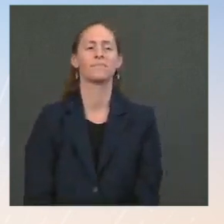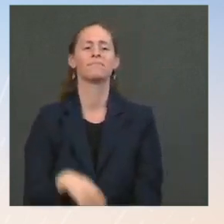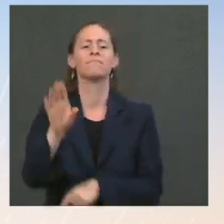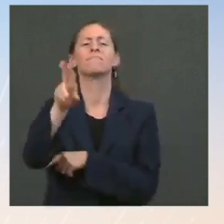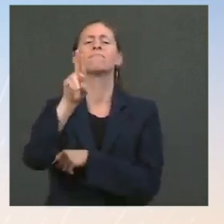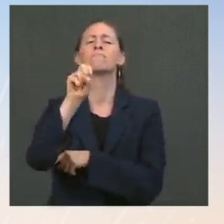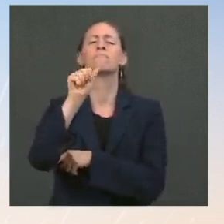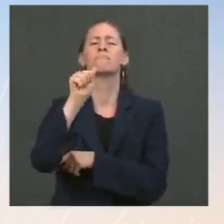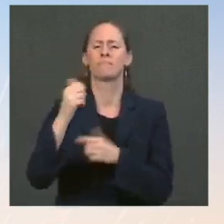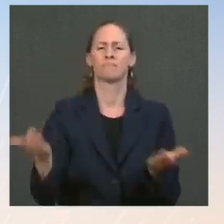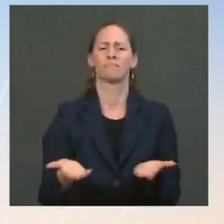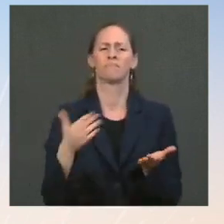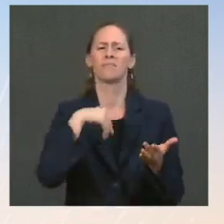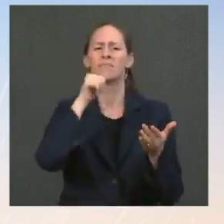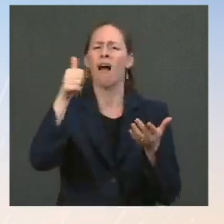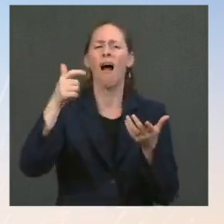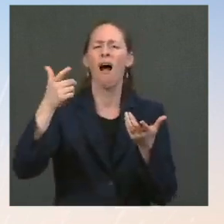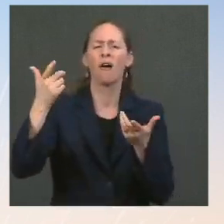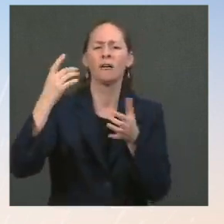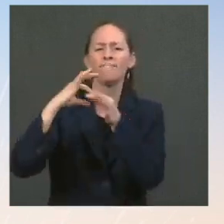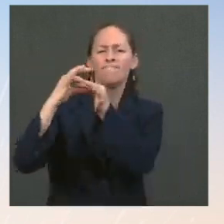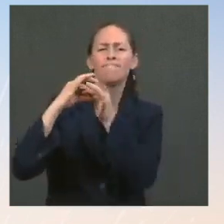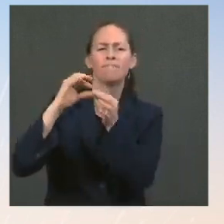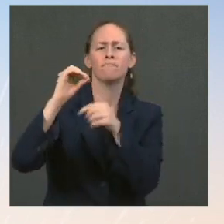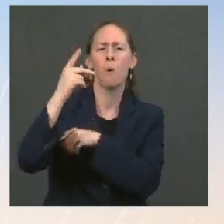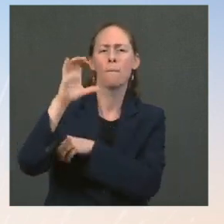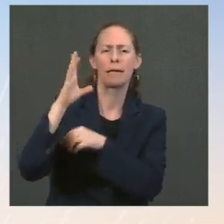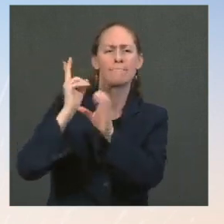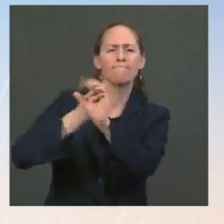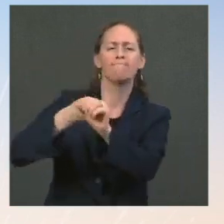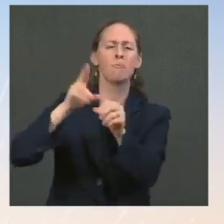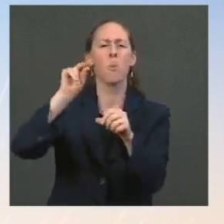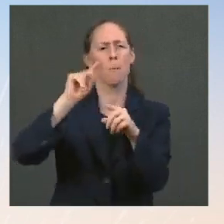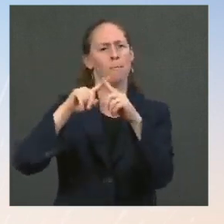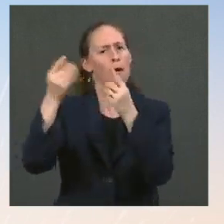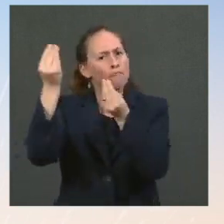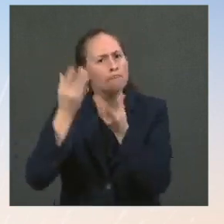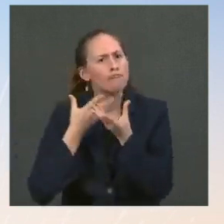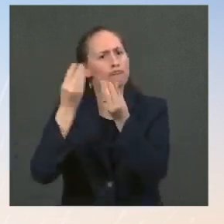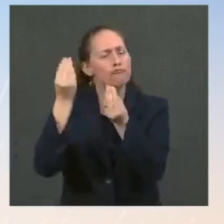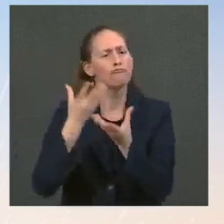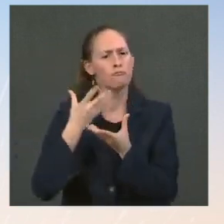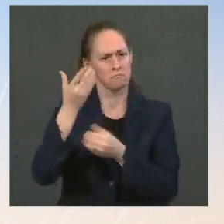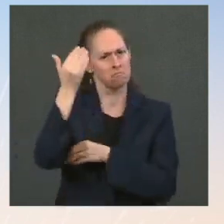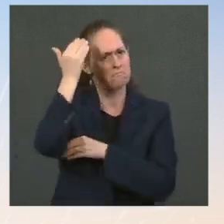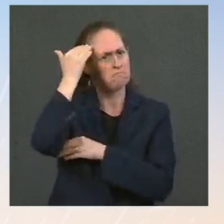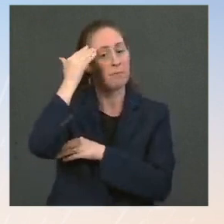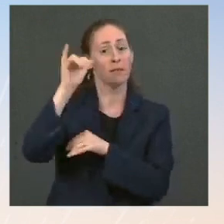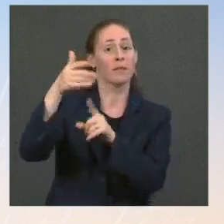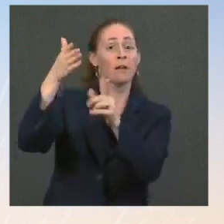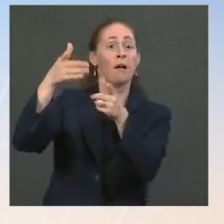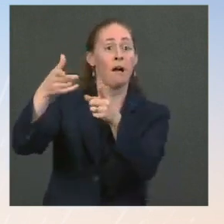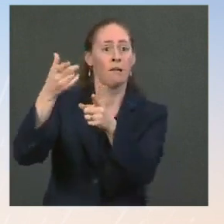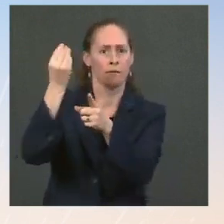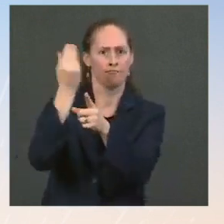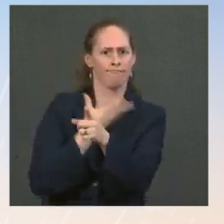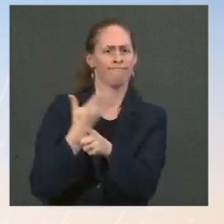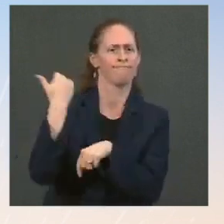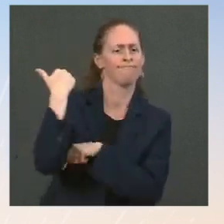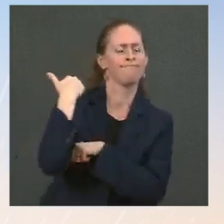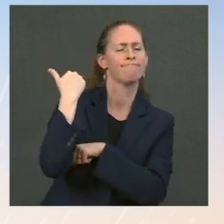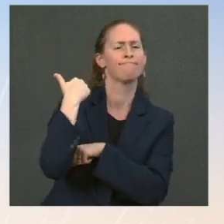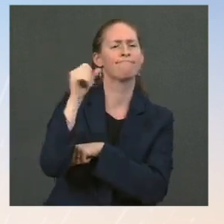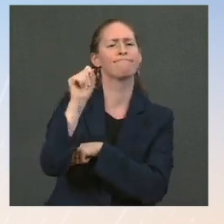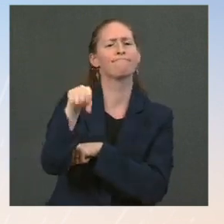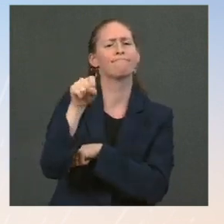with our international partners who are members of OPEC and convey, as we did a few months ago, our